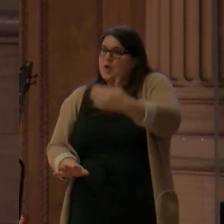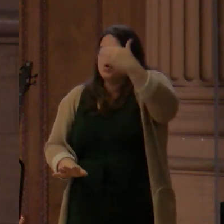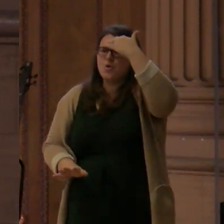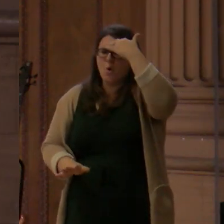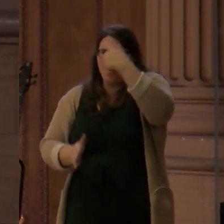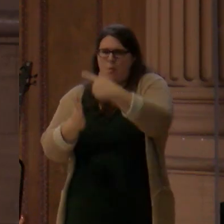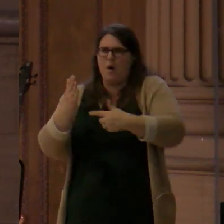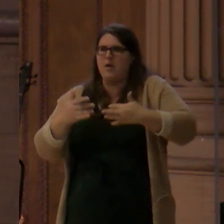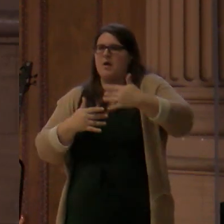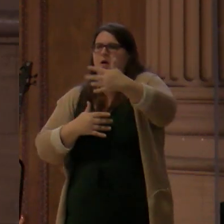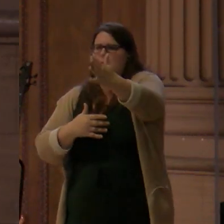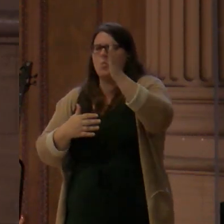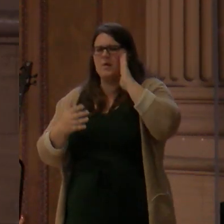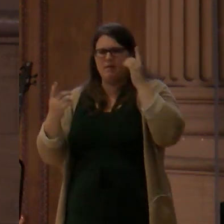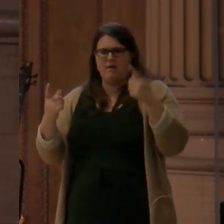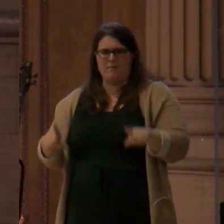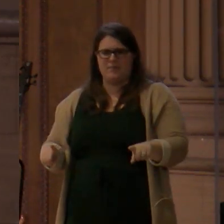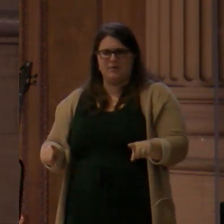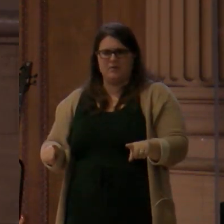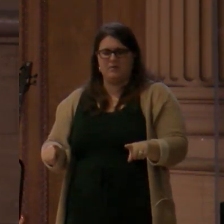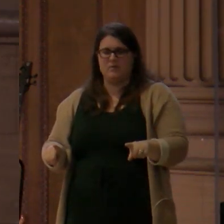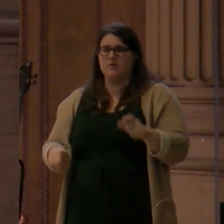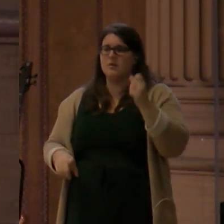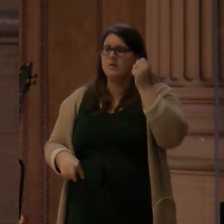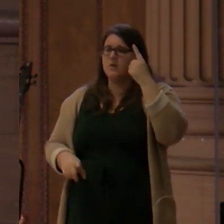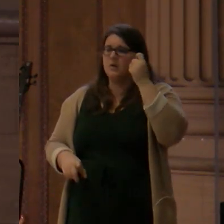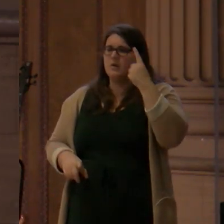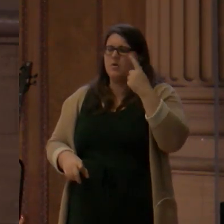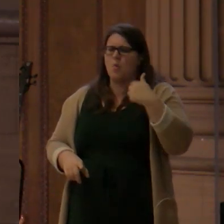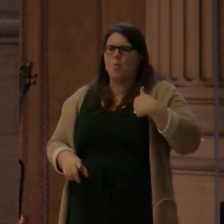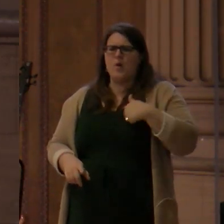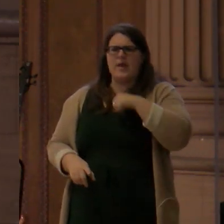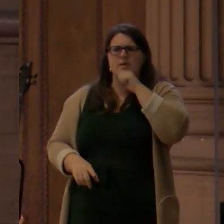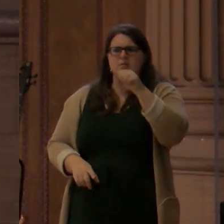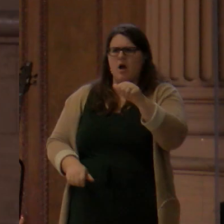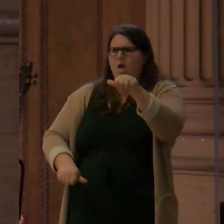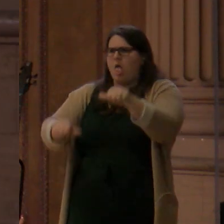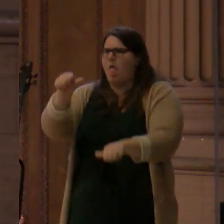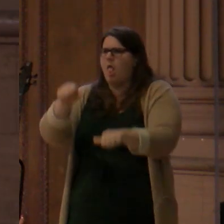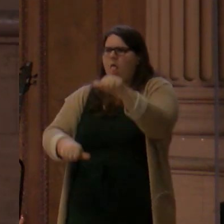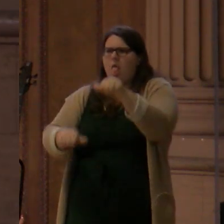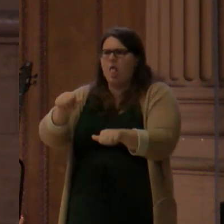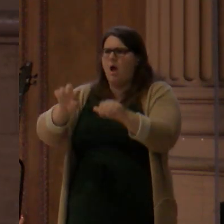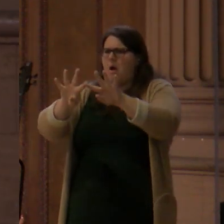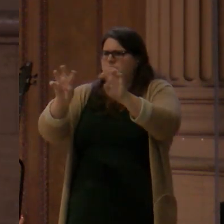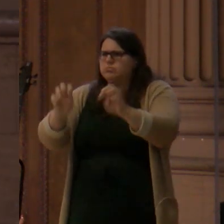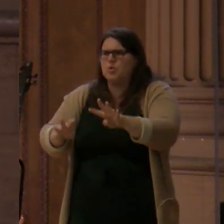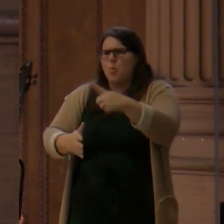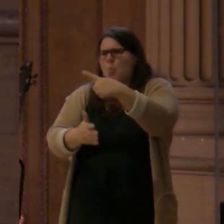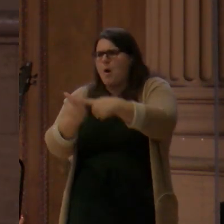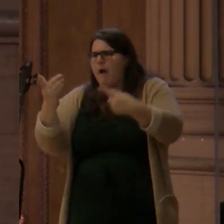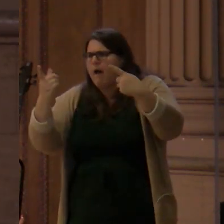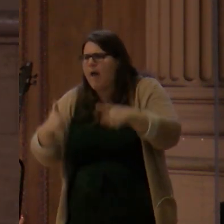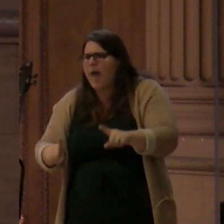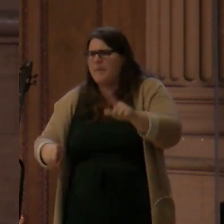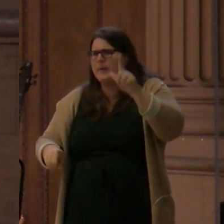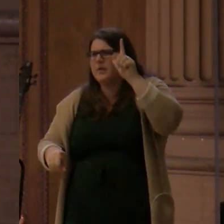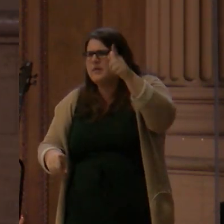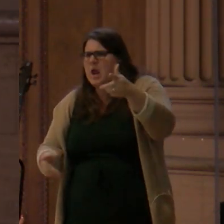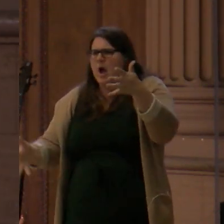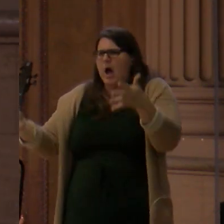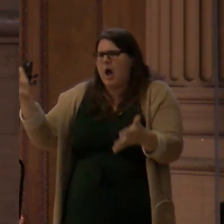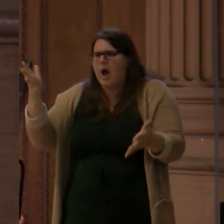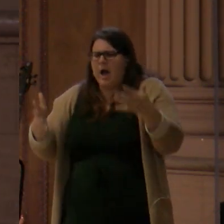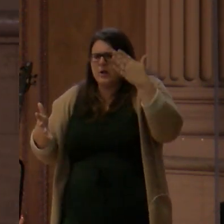is not a fantasy. Again, the end is not a mystery so our hope is not a fantasy. Like the ultimate end of history, the ultimate end of our story